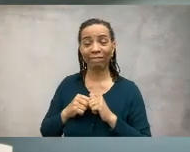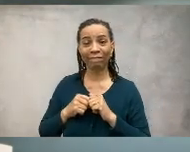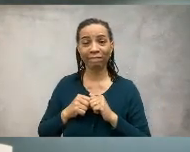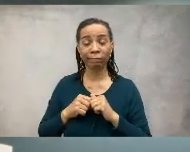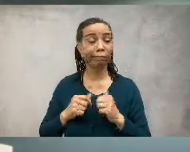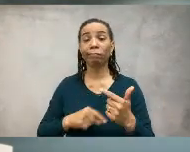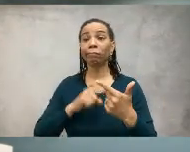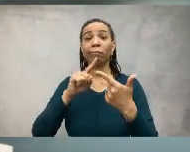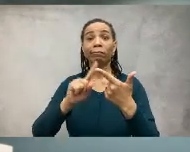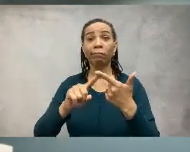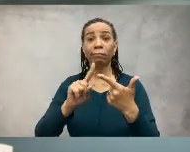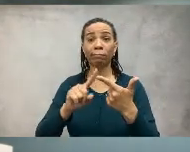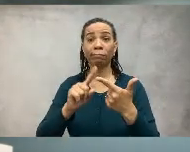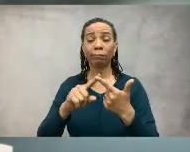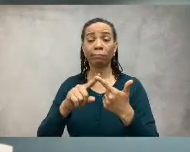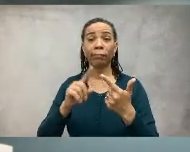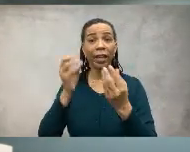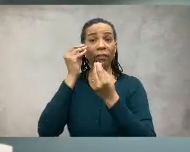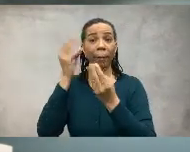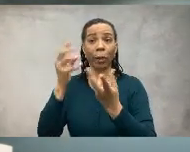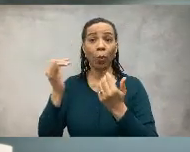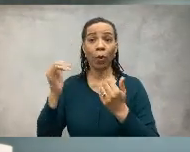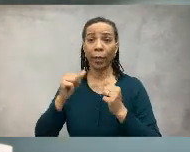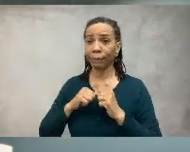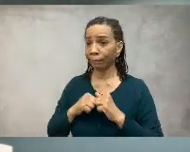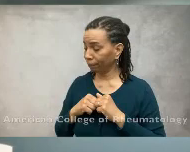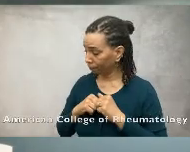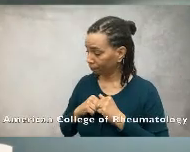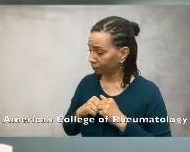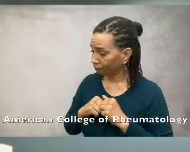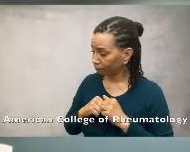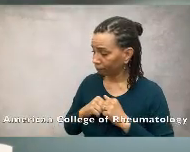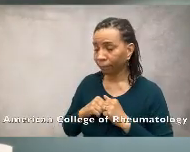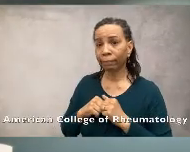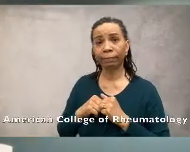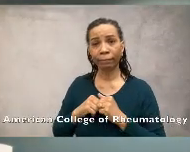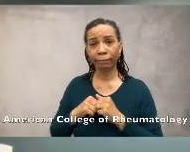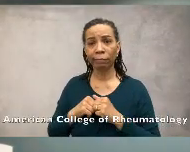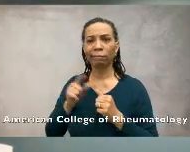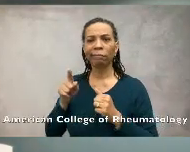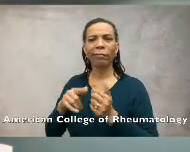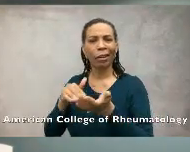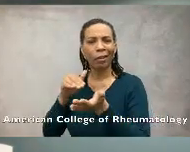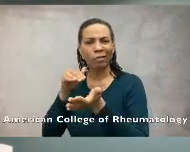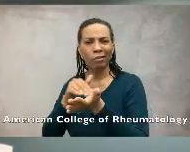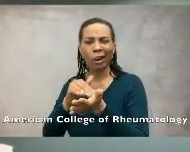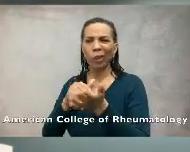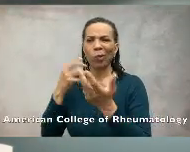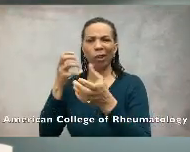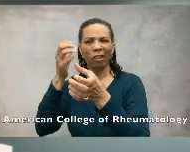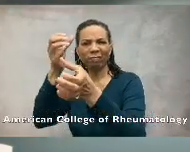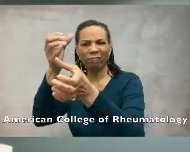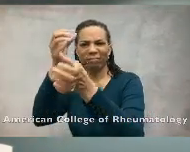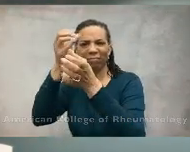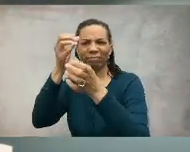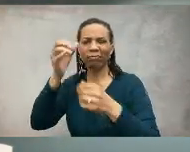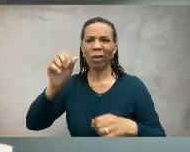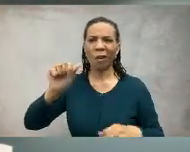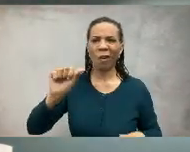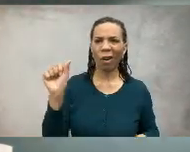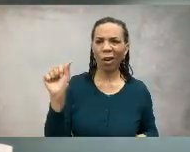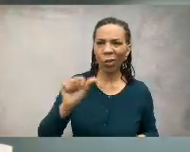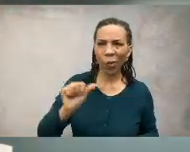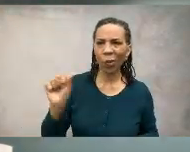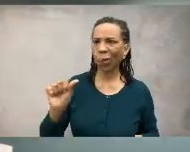-7800 now the next place you can find some more info is the American College of Rheumatology healthcare professionals